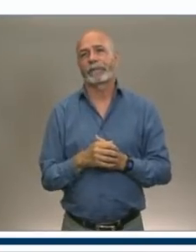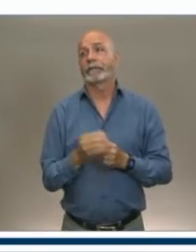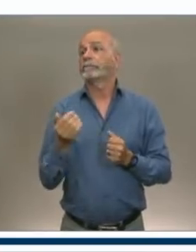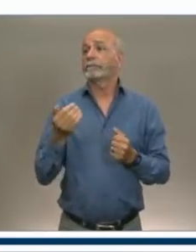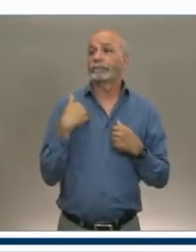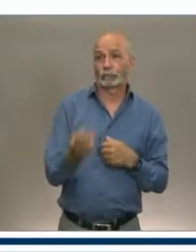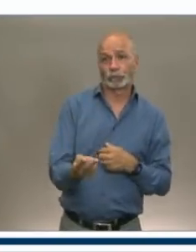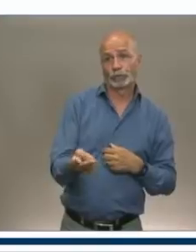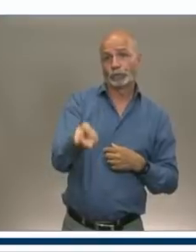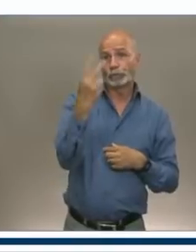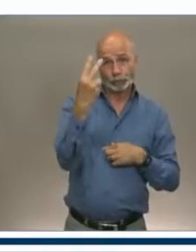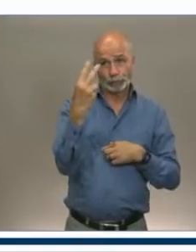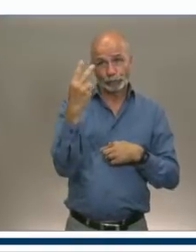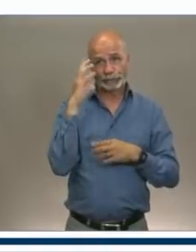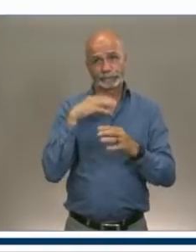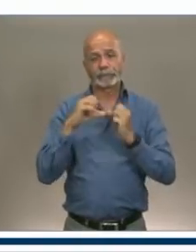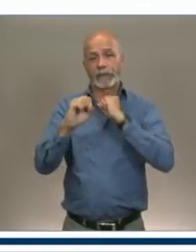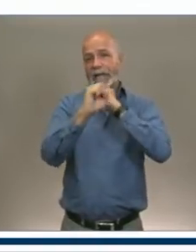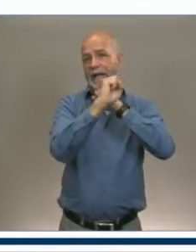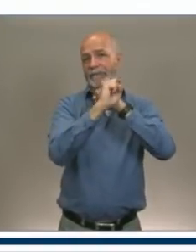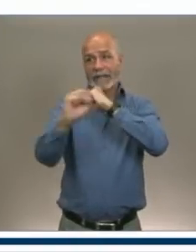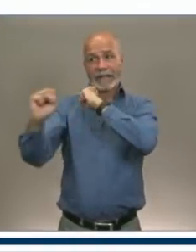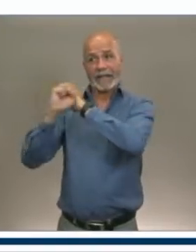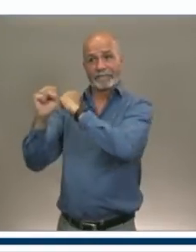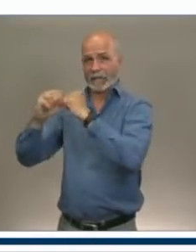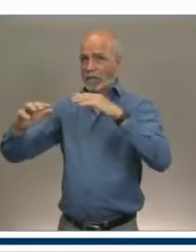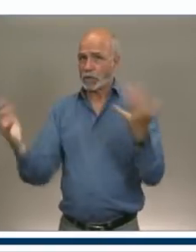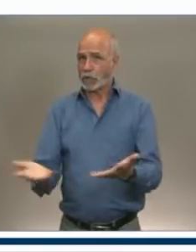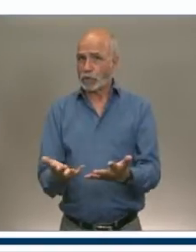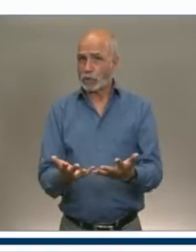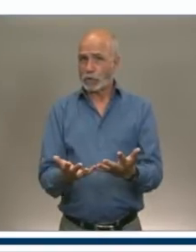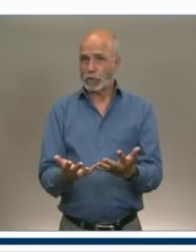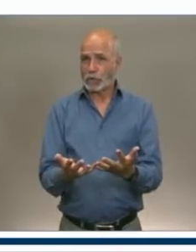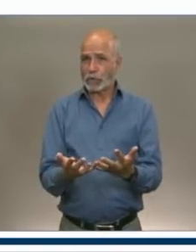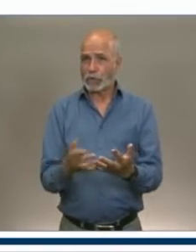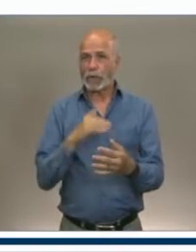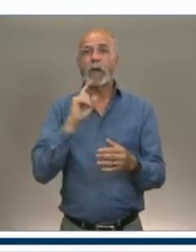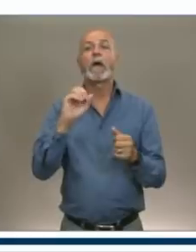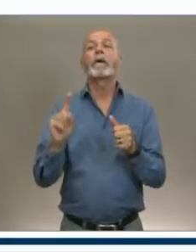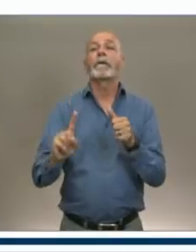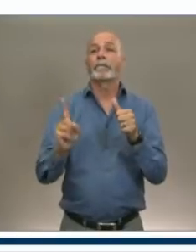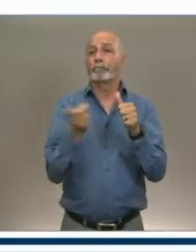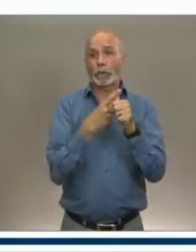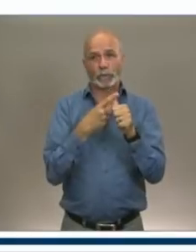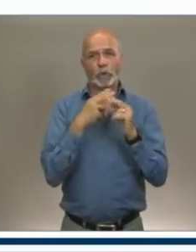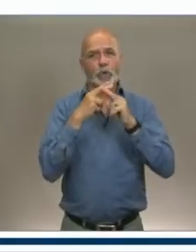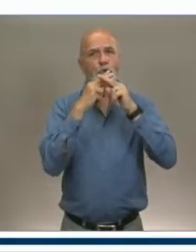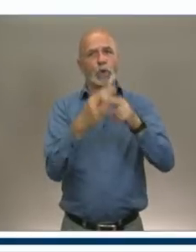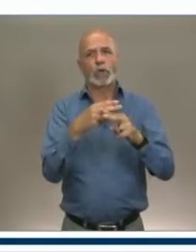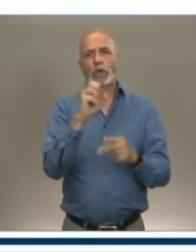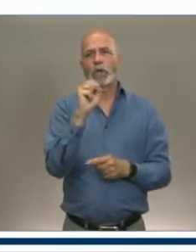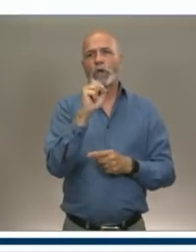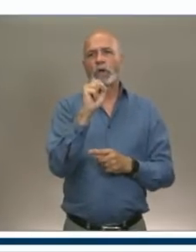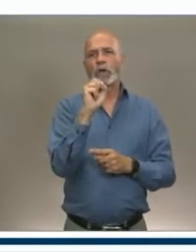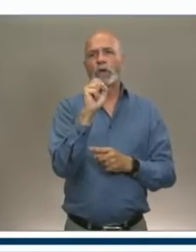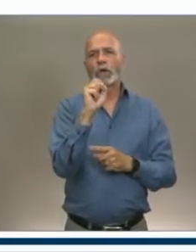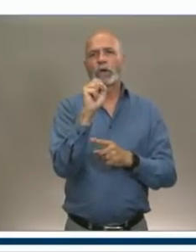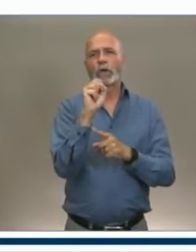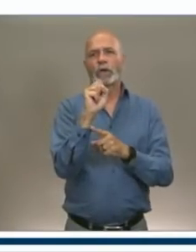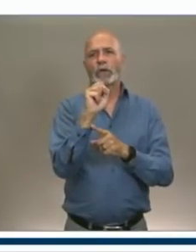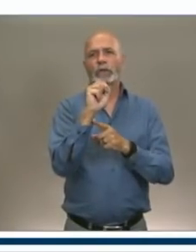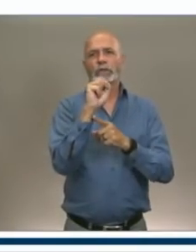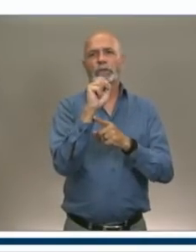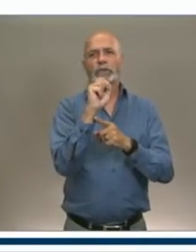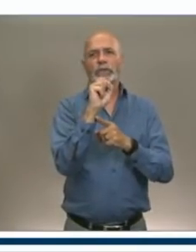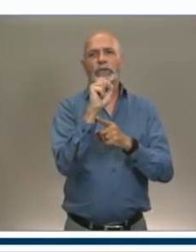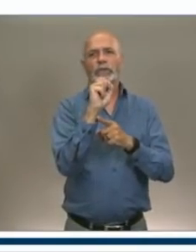being marketed in Nova Scotia. The first is called Shine on Tourism. It was designed to foster pride